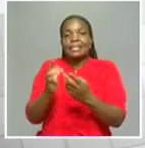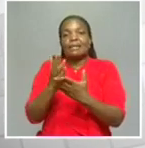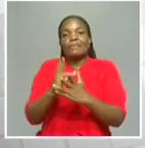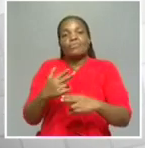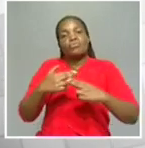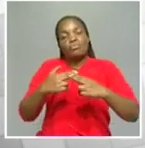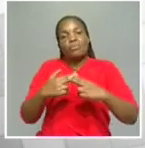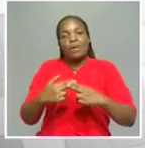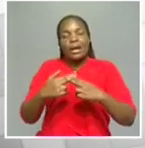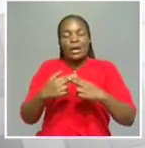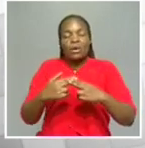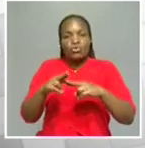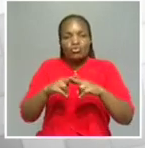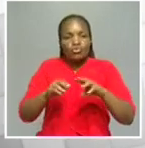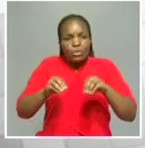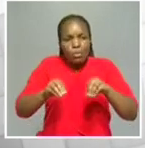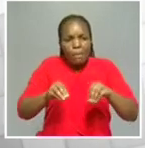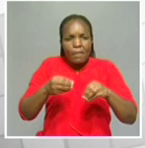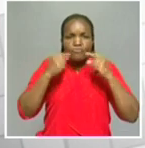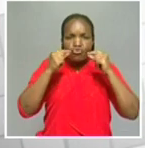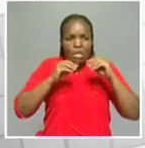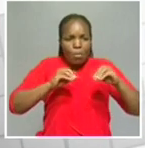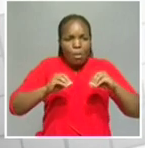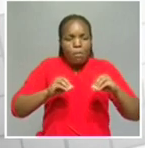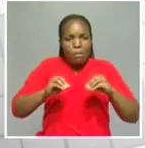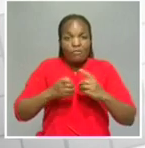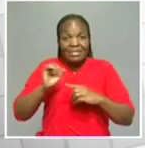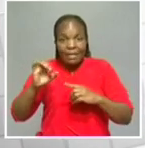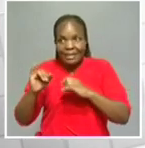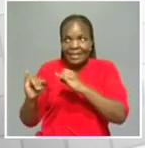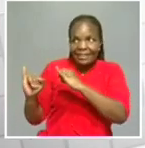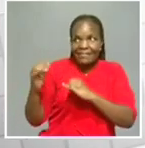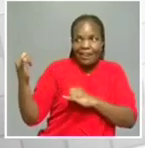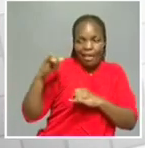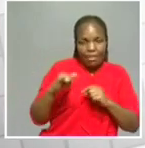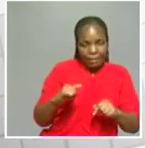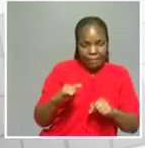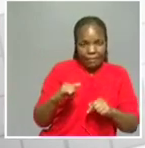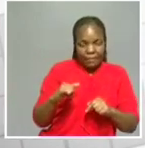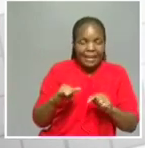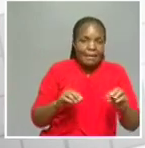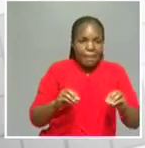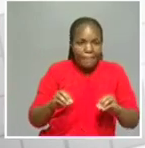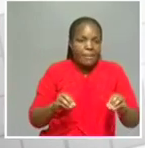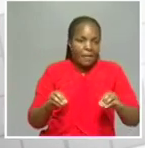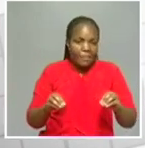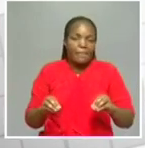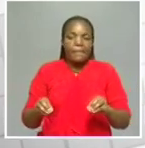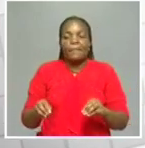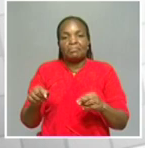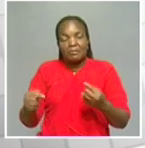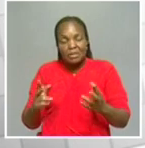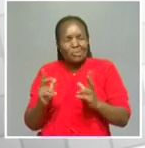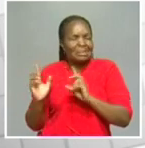DJ. And most of the DJs that we were playing were from South Africa. So we just want to have an understanding to set up some kind